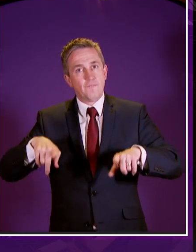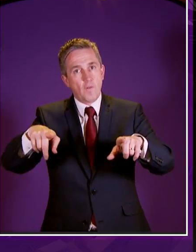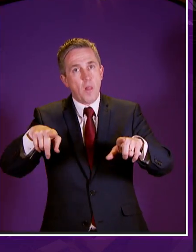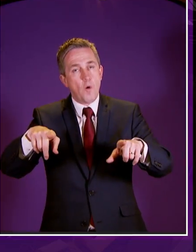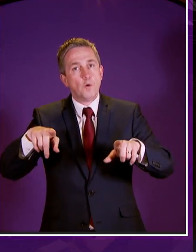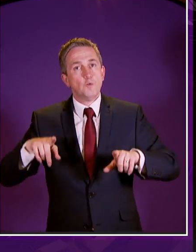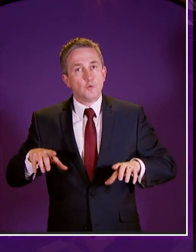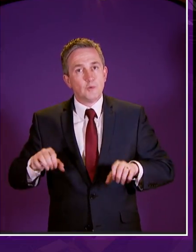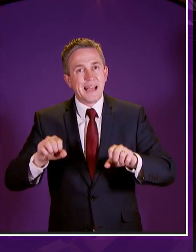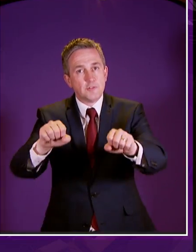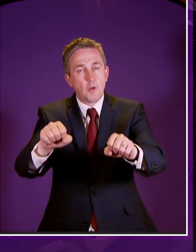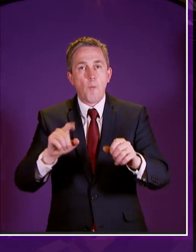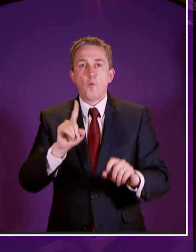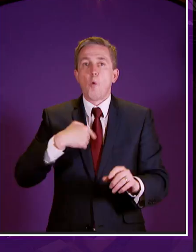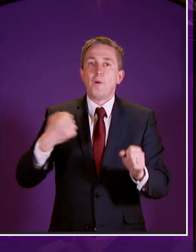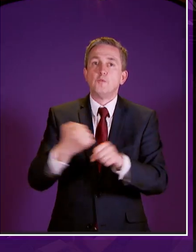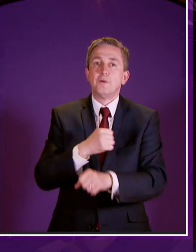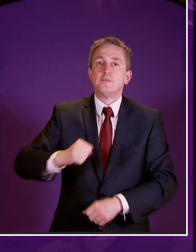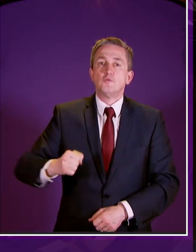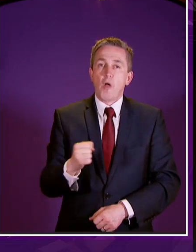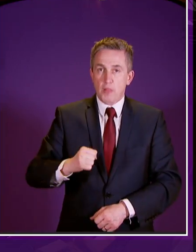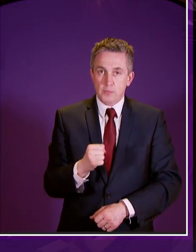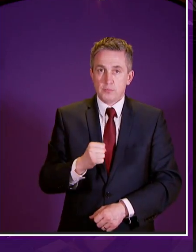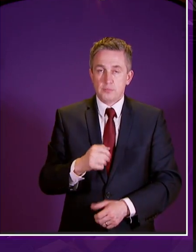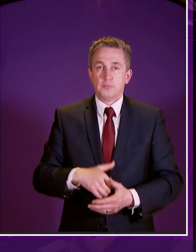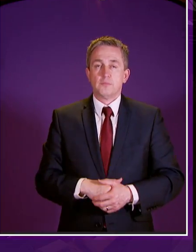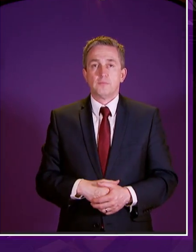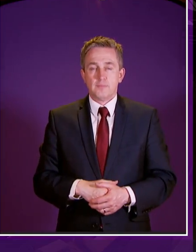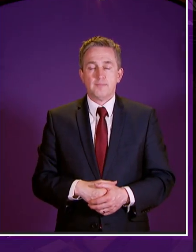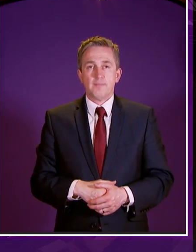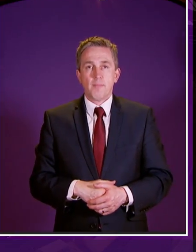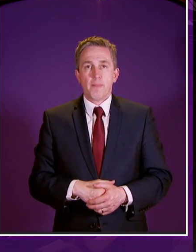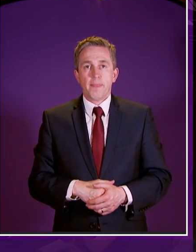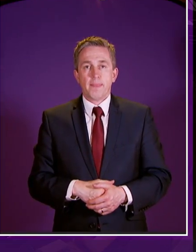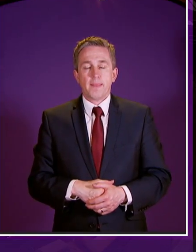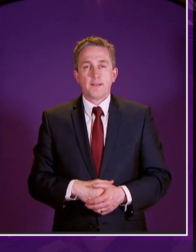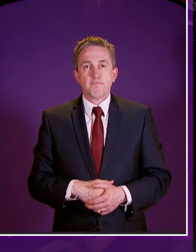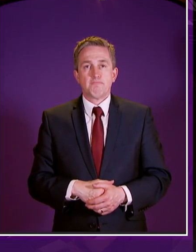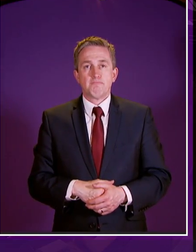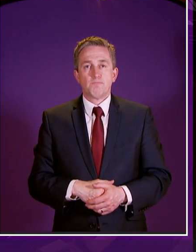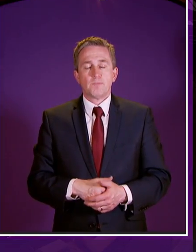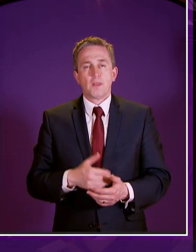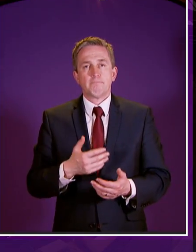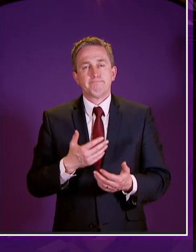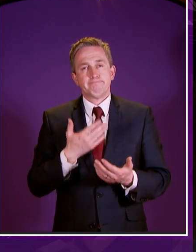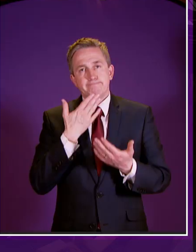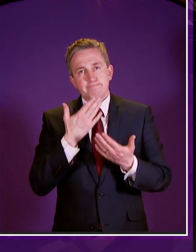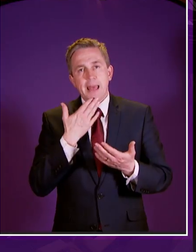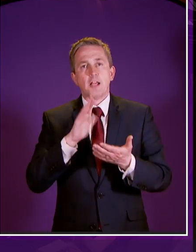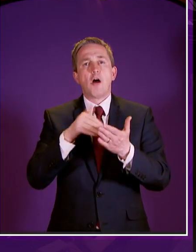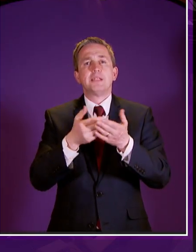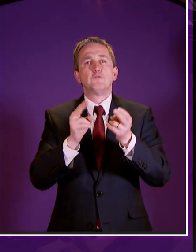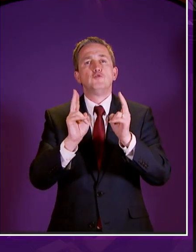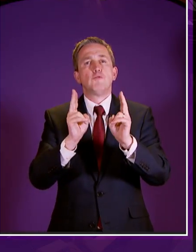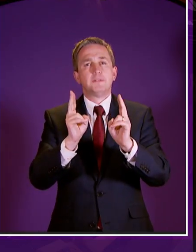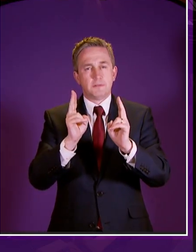match the pace that we are operating to in closing presiding officer let me also thank our bsl